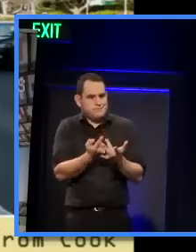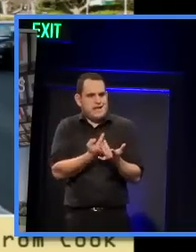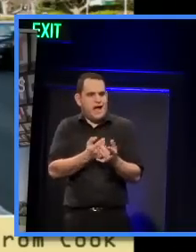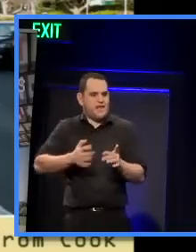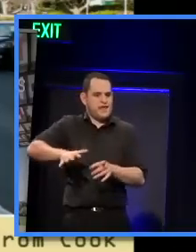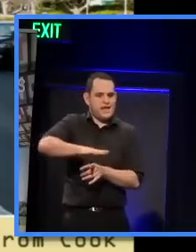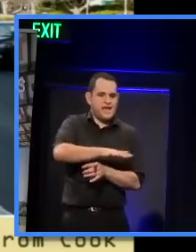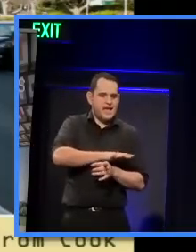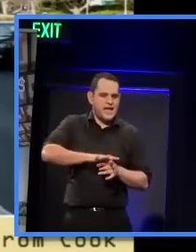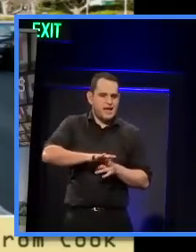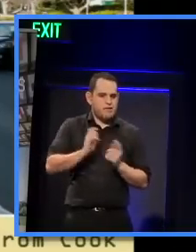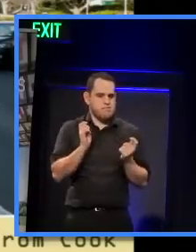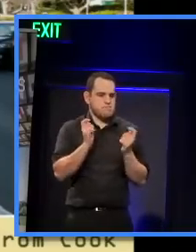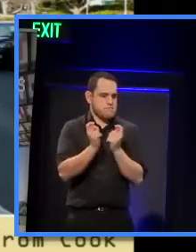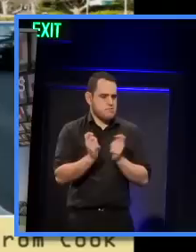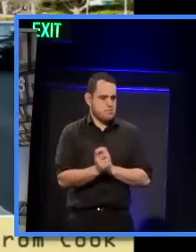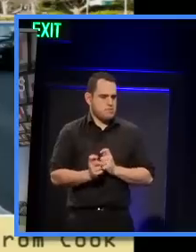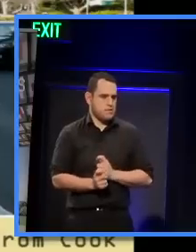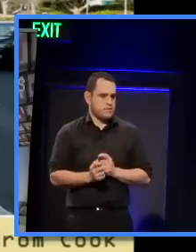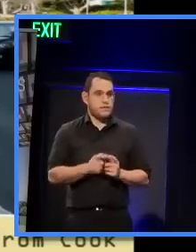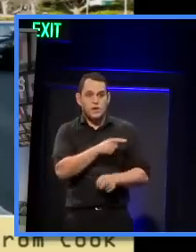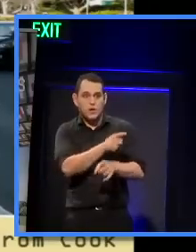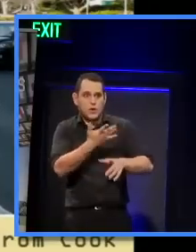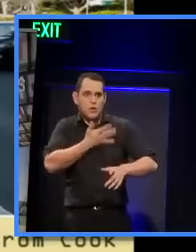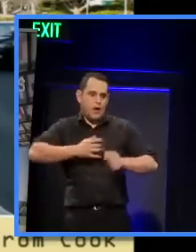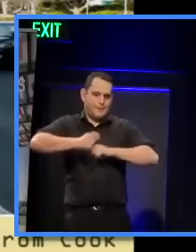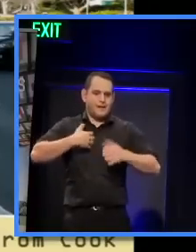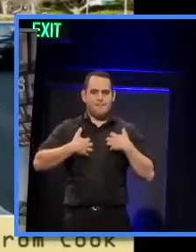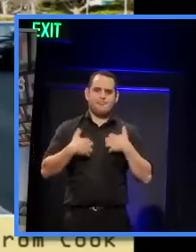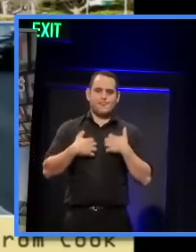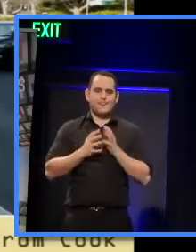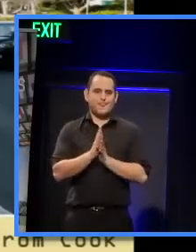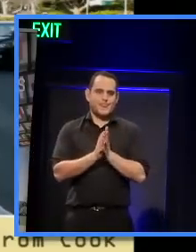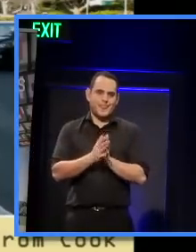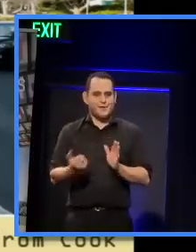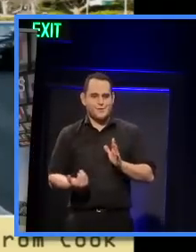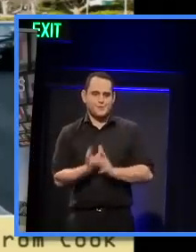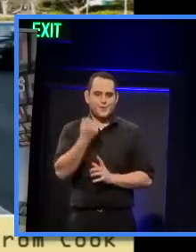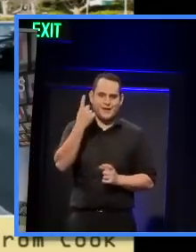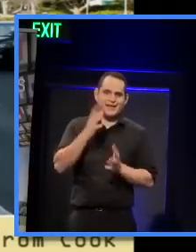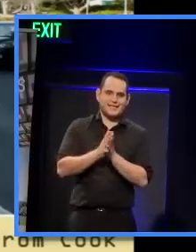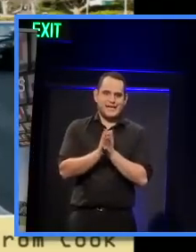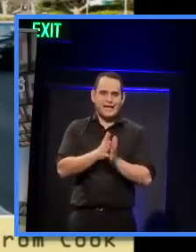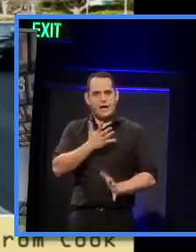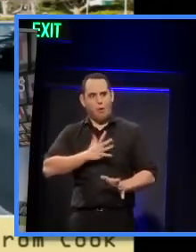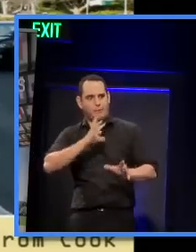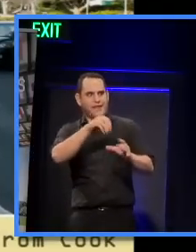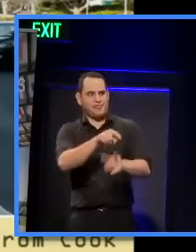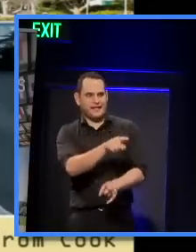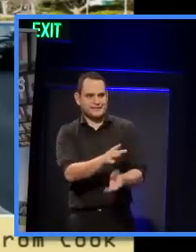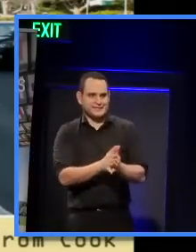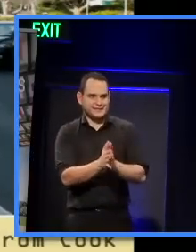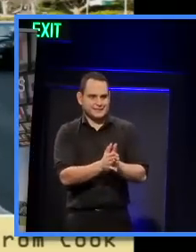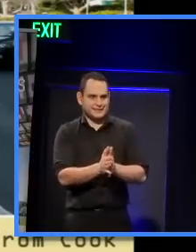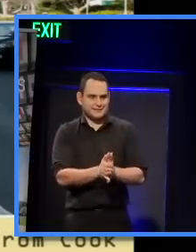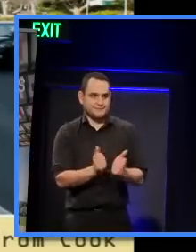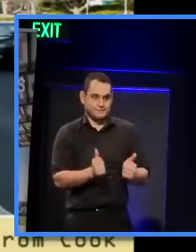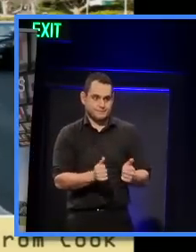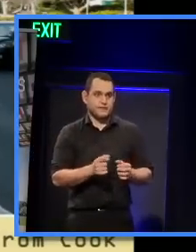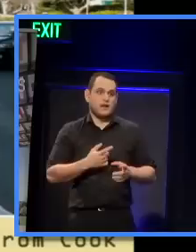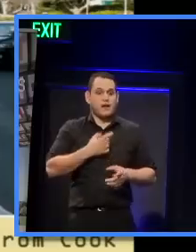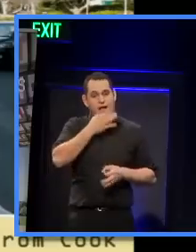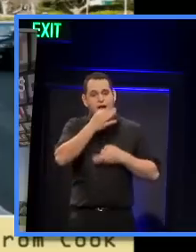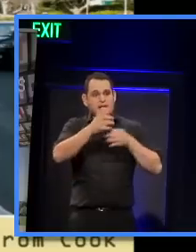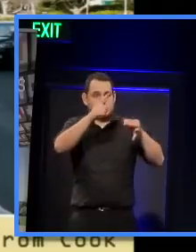seen for a while that are there and get you excited about the possibilities of submitting and participating in this survey